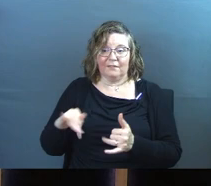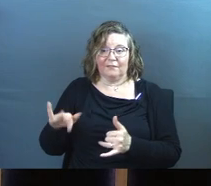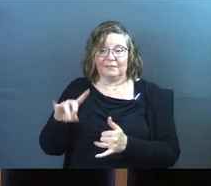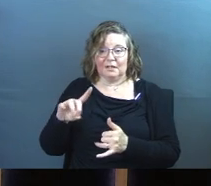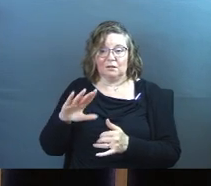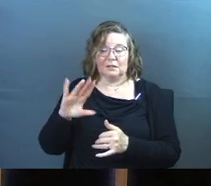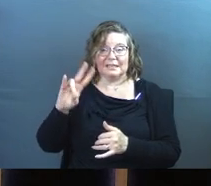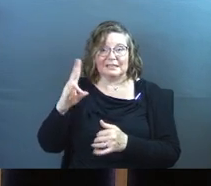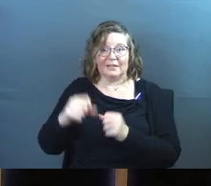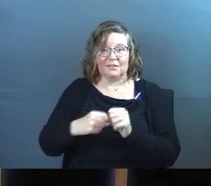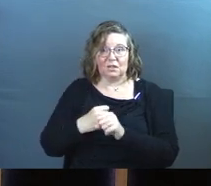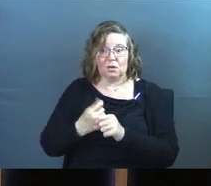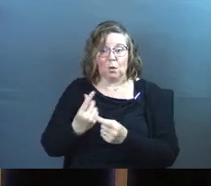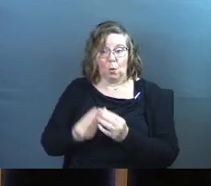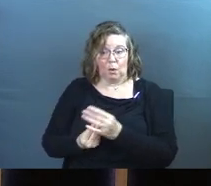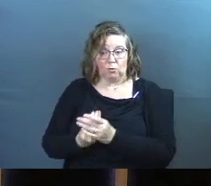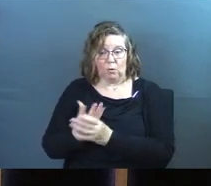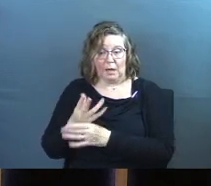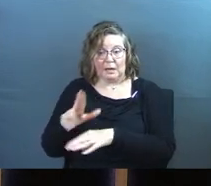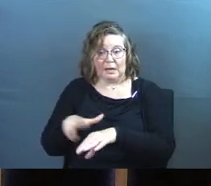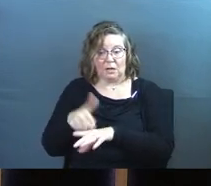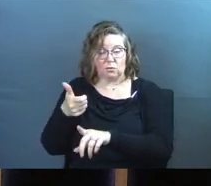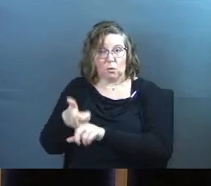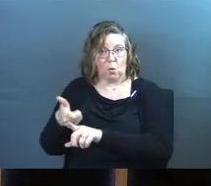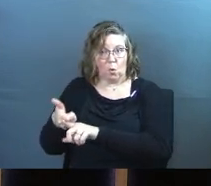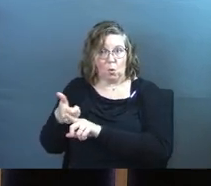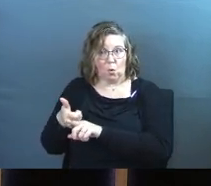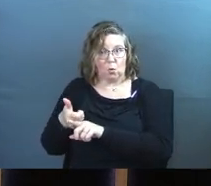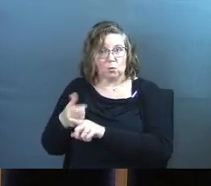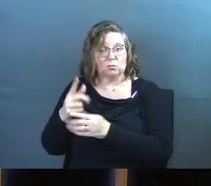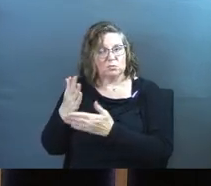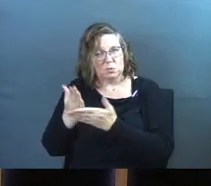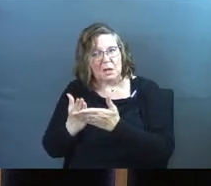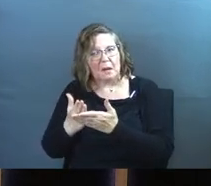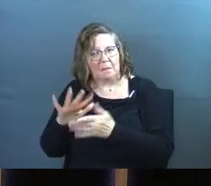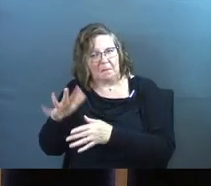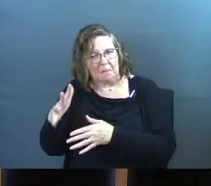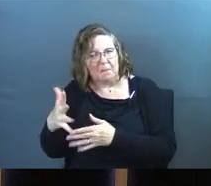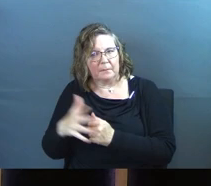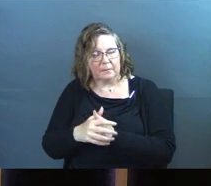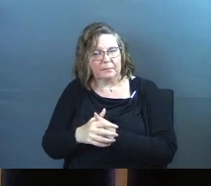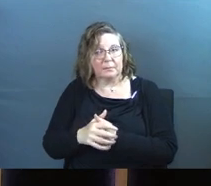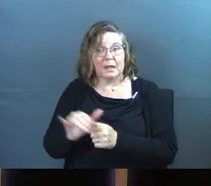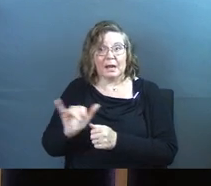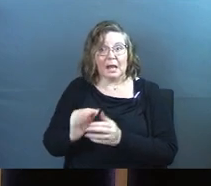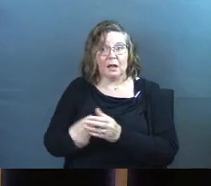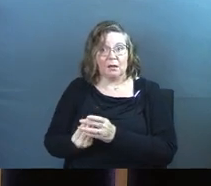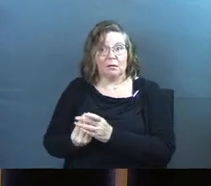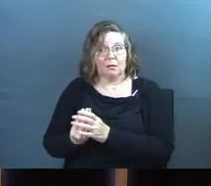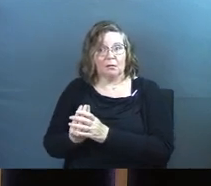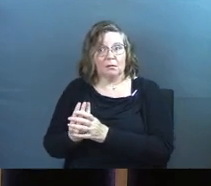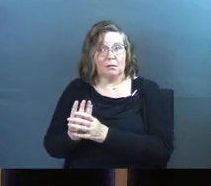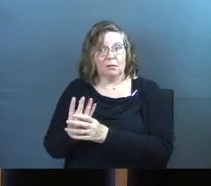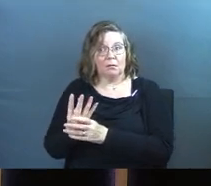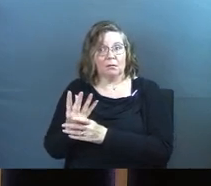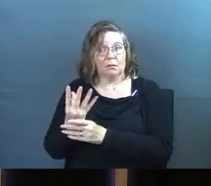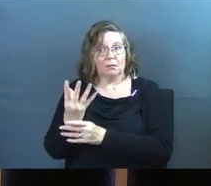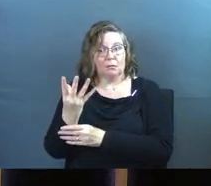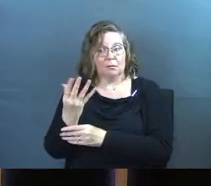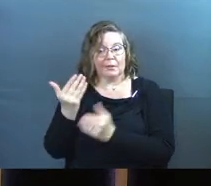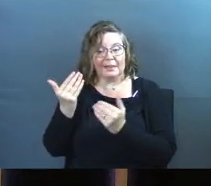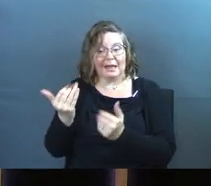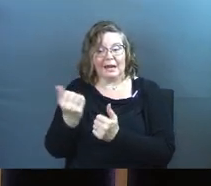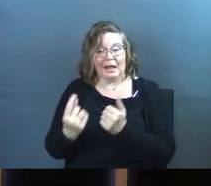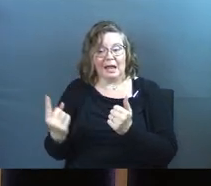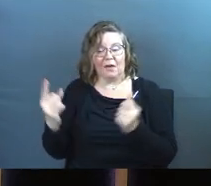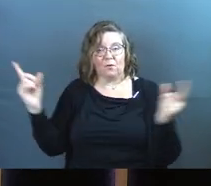year, all the crops do come back naturally on their own to some degree. And as they do, they're going to let